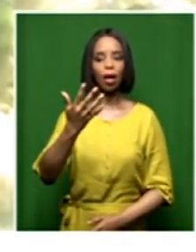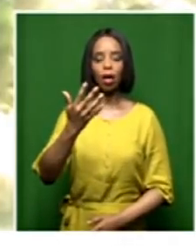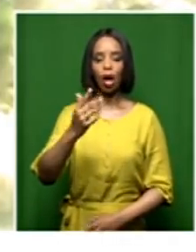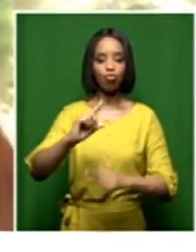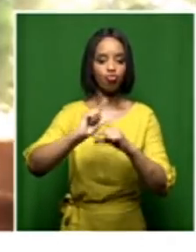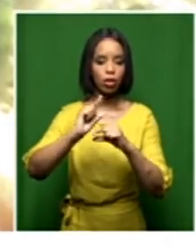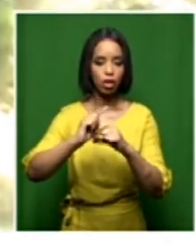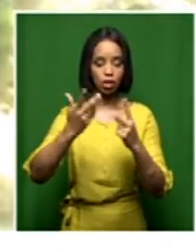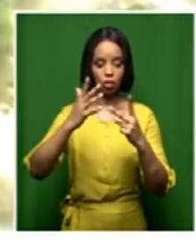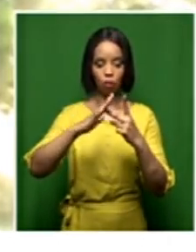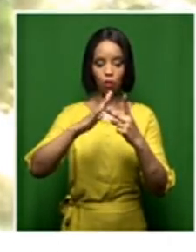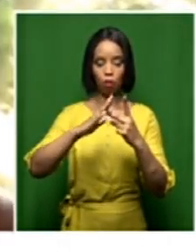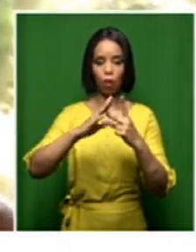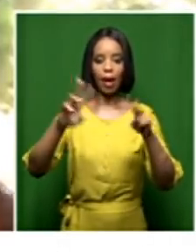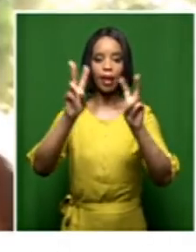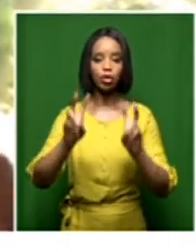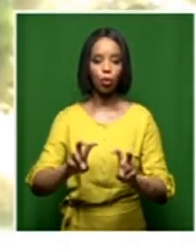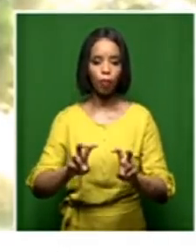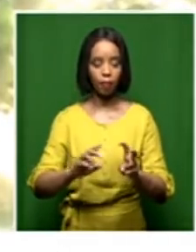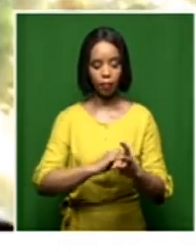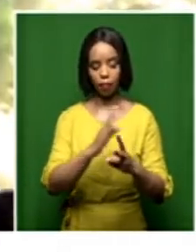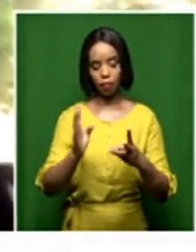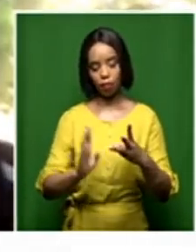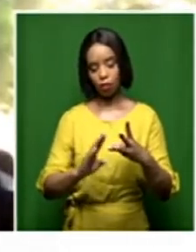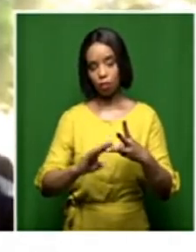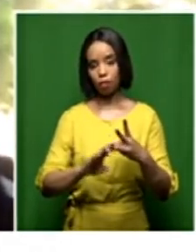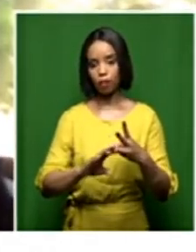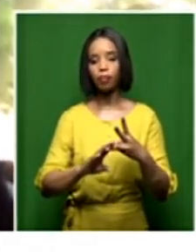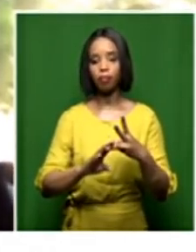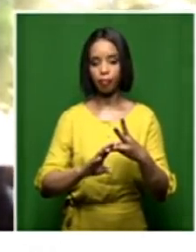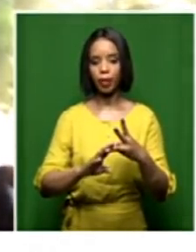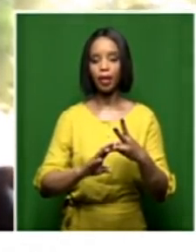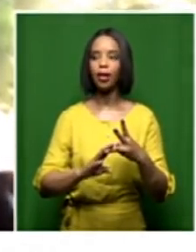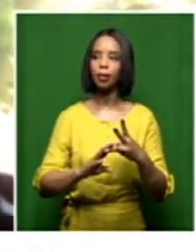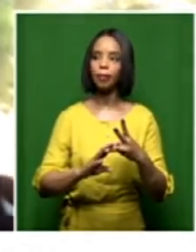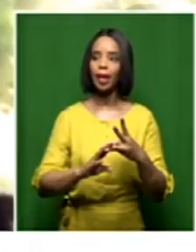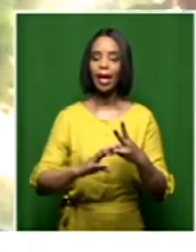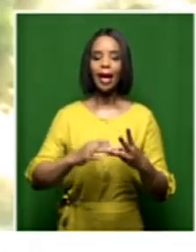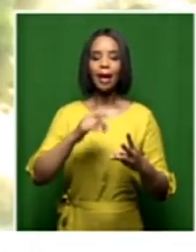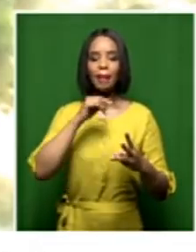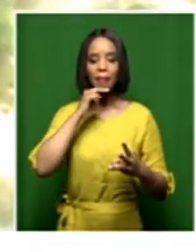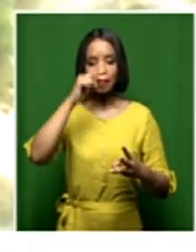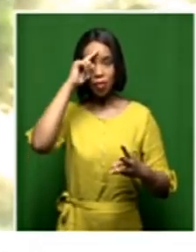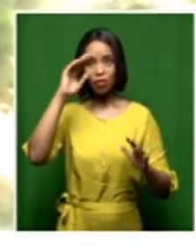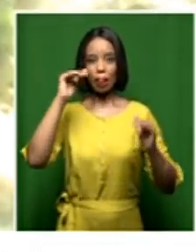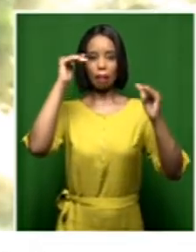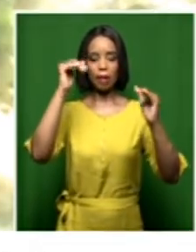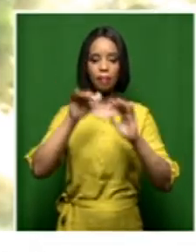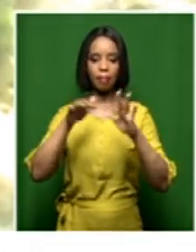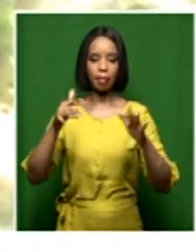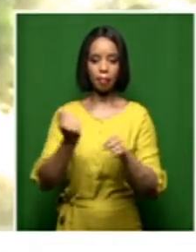And thirdly, corruption that pertains to high individuals, whether public or private.